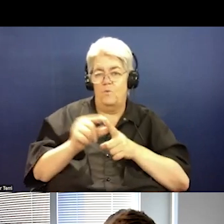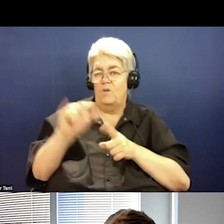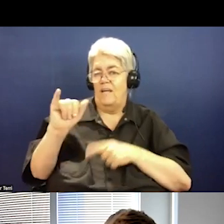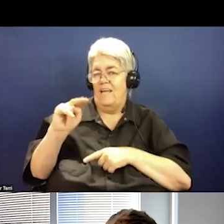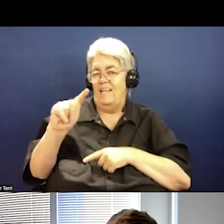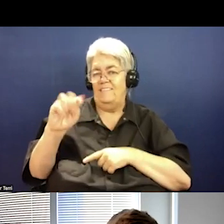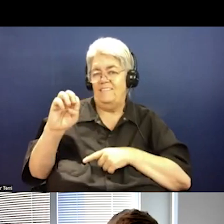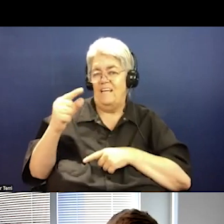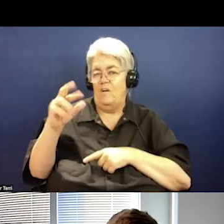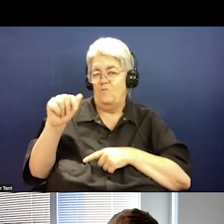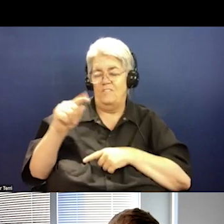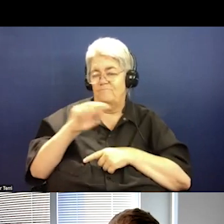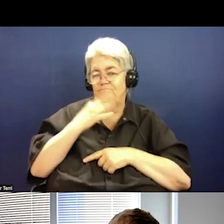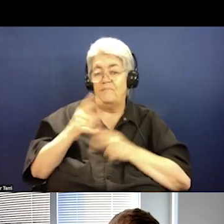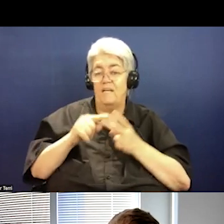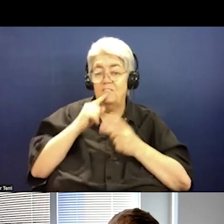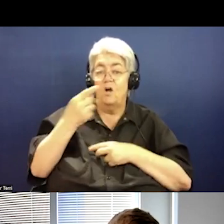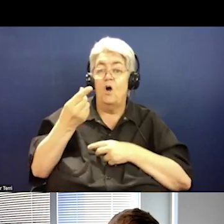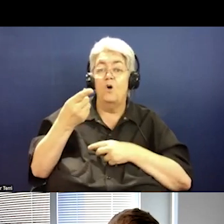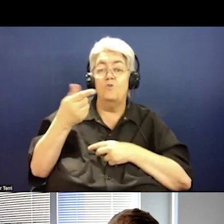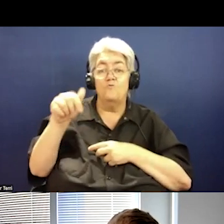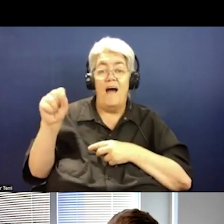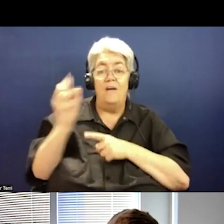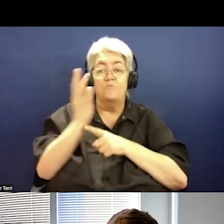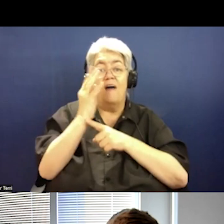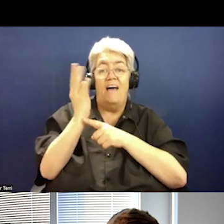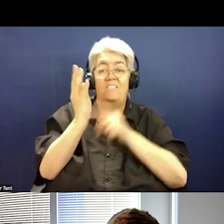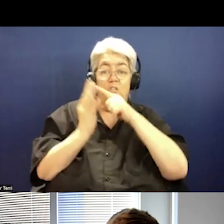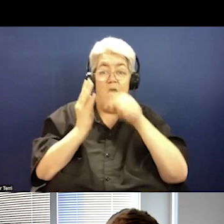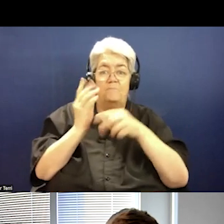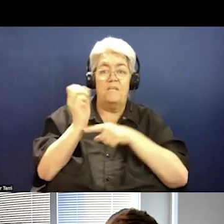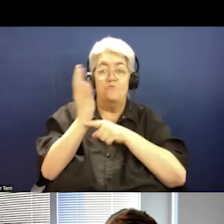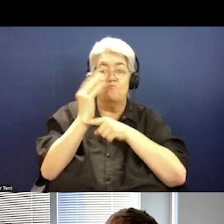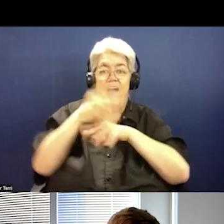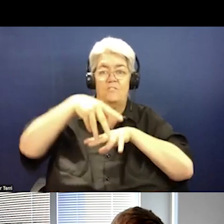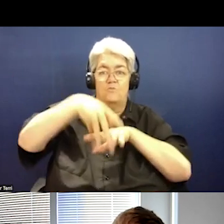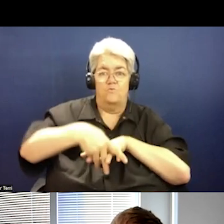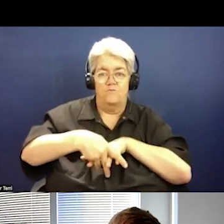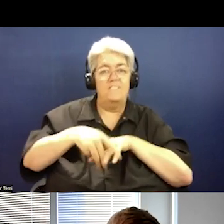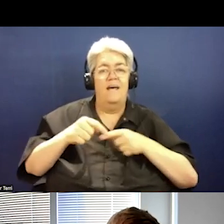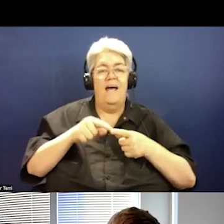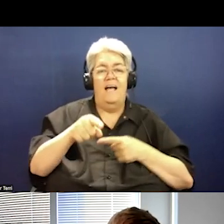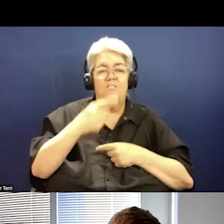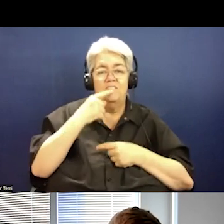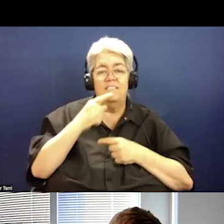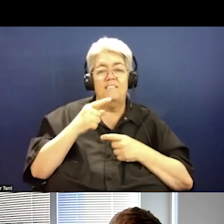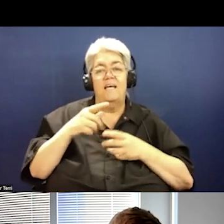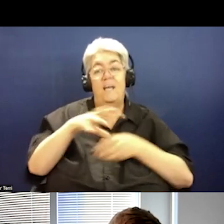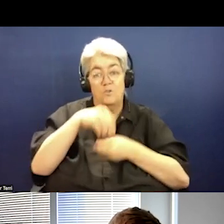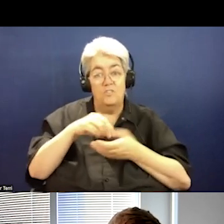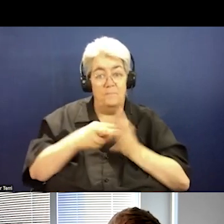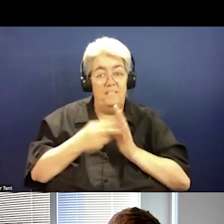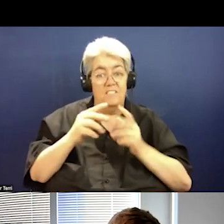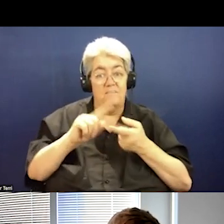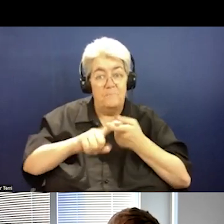talks about grass tops, grassroots. And when we talk about inclusion, she means peers specifically, um, and how the state really needs to